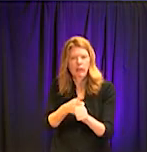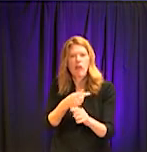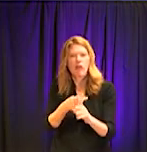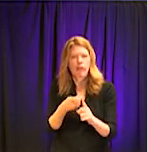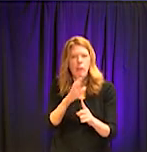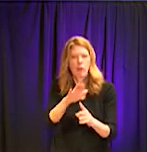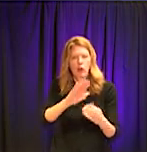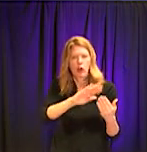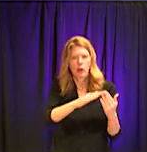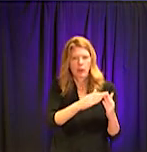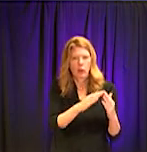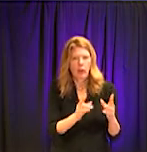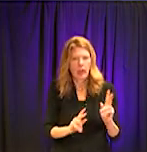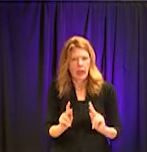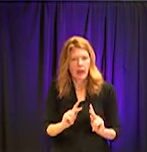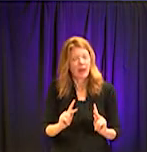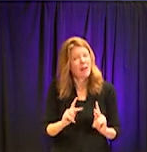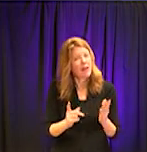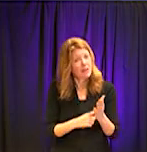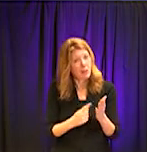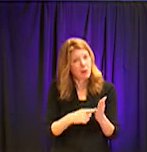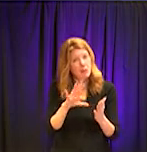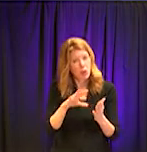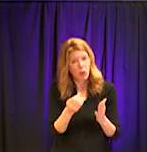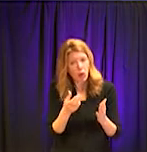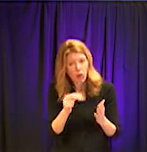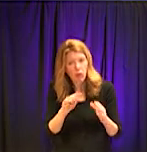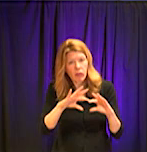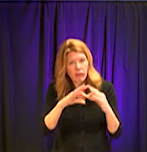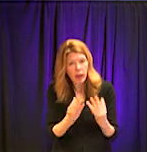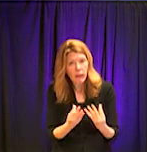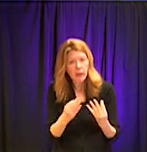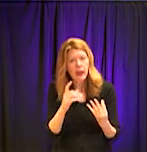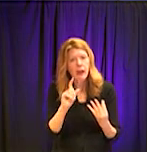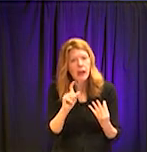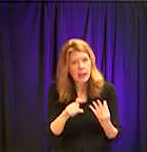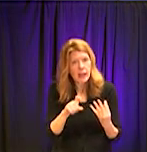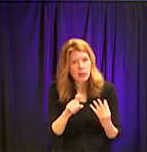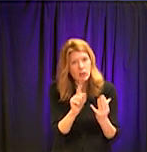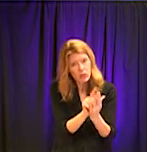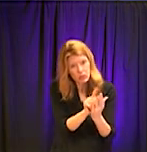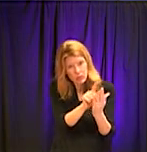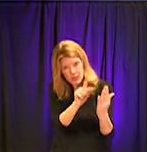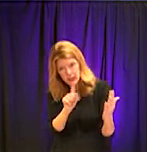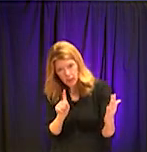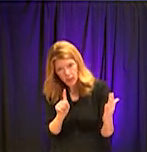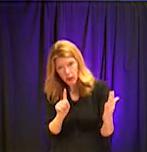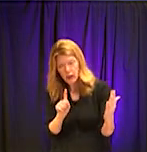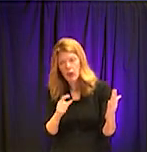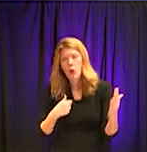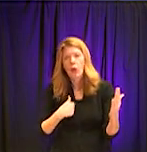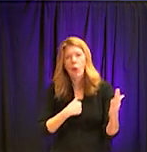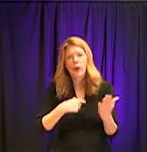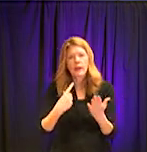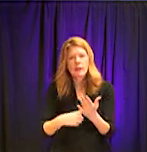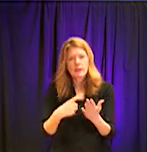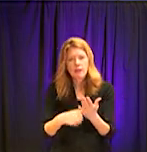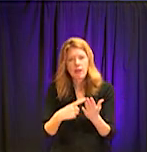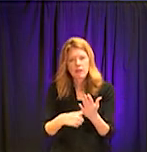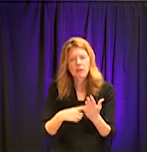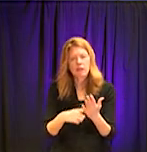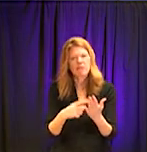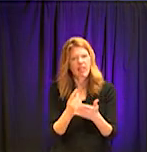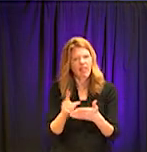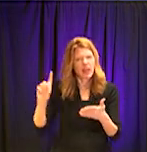and sometimes your own family members and to continue with the same precautions that we discussed last week, frequent hand